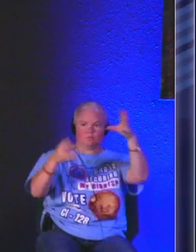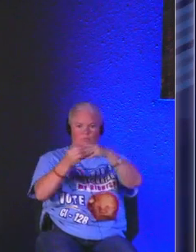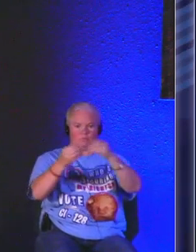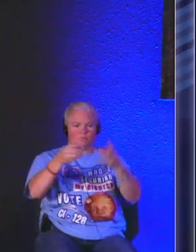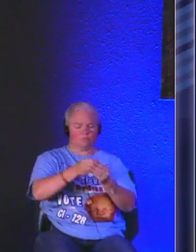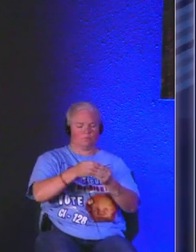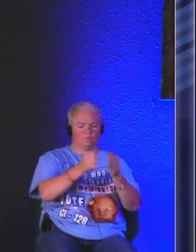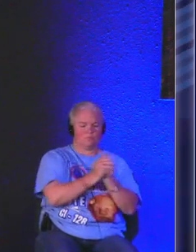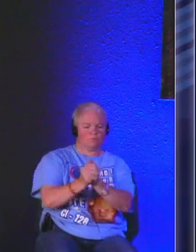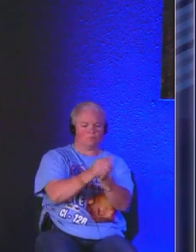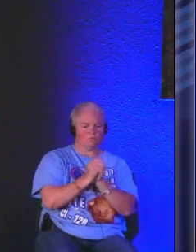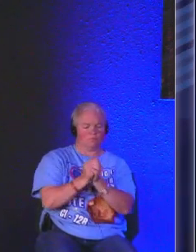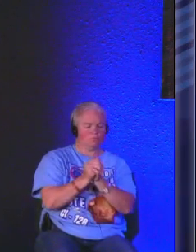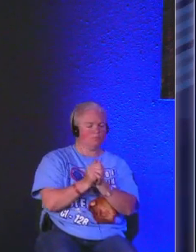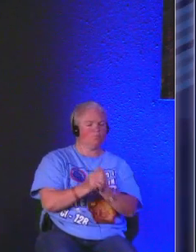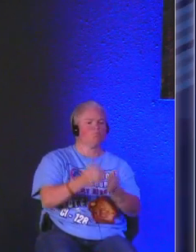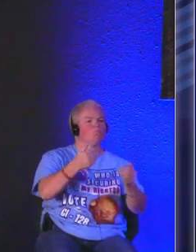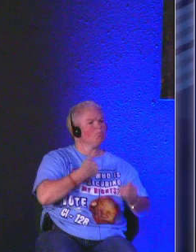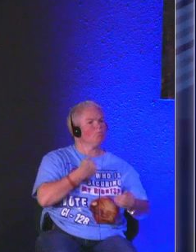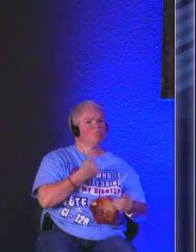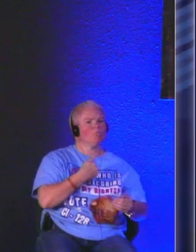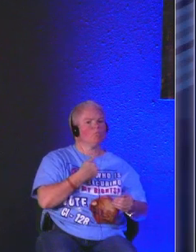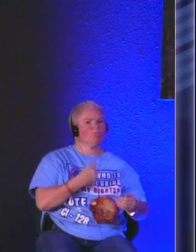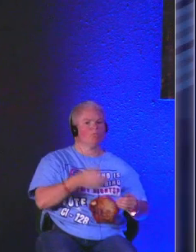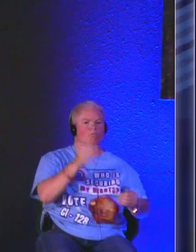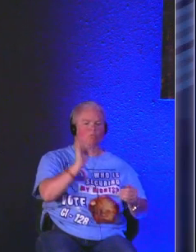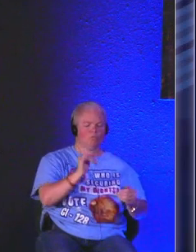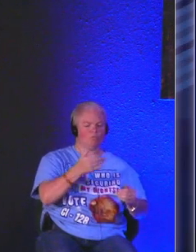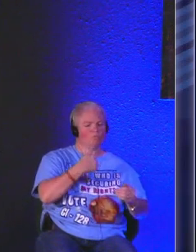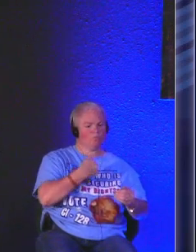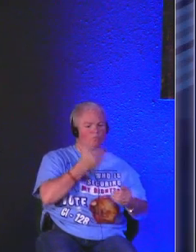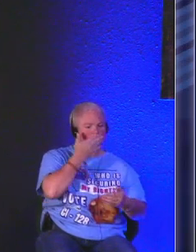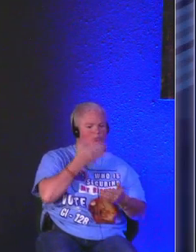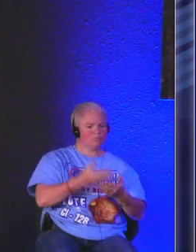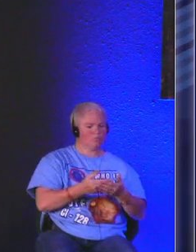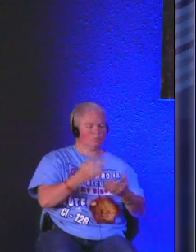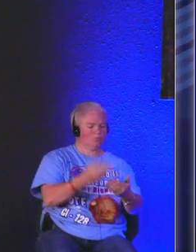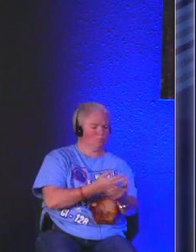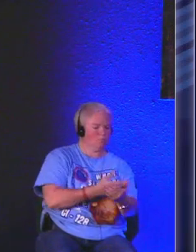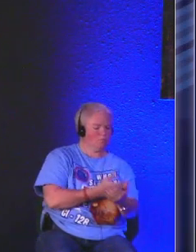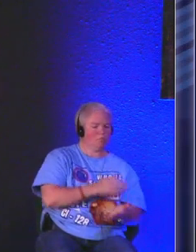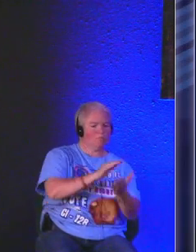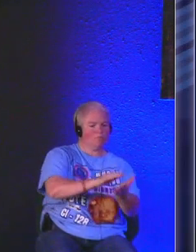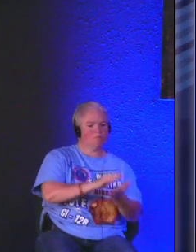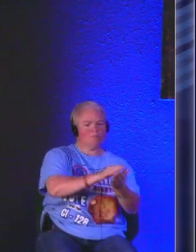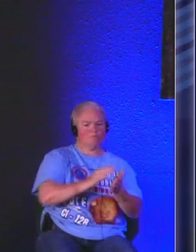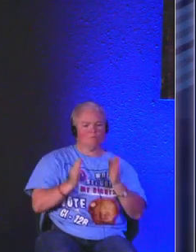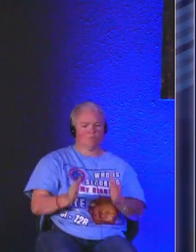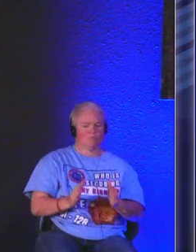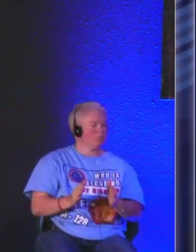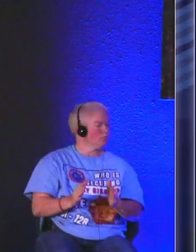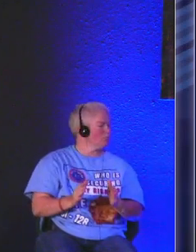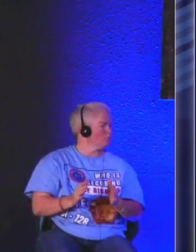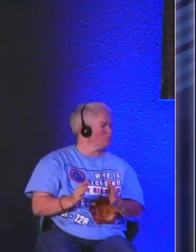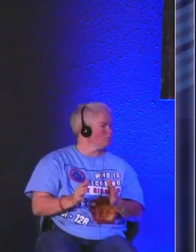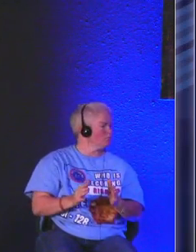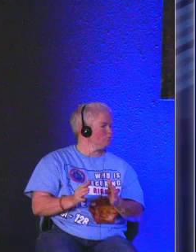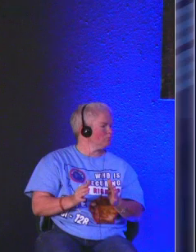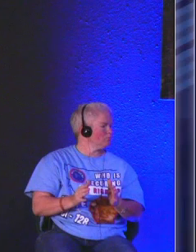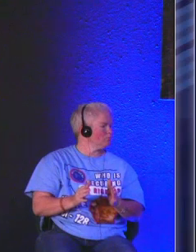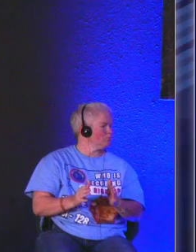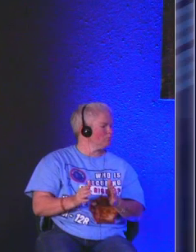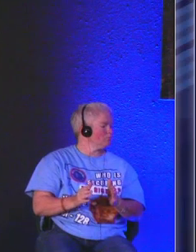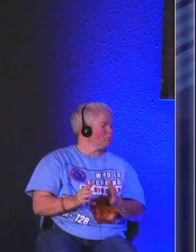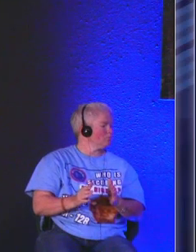together saying it is me I am the good shepherd for